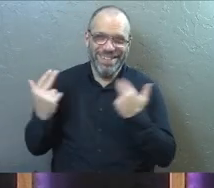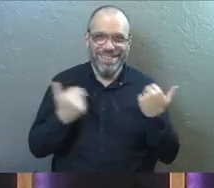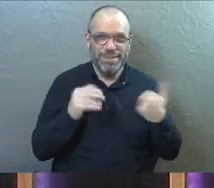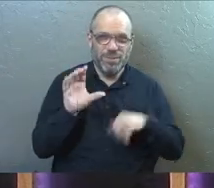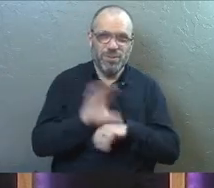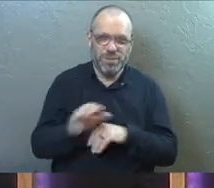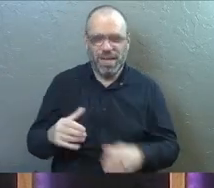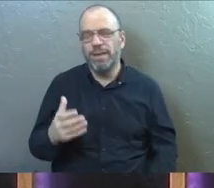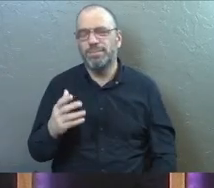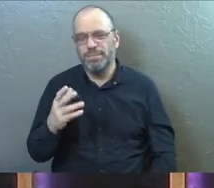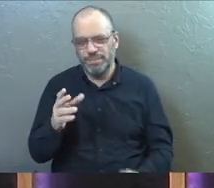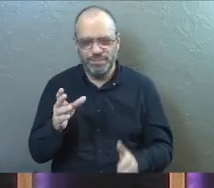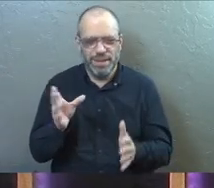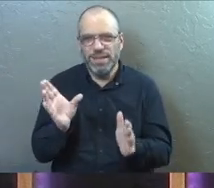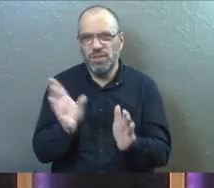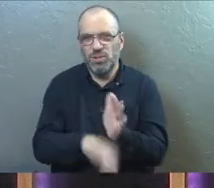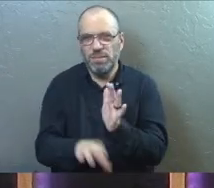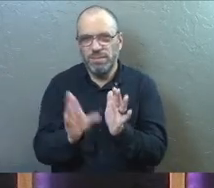it's a cheap laugh.